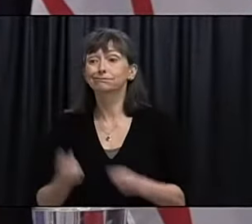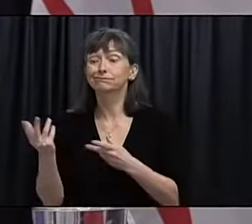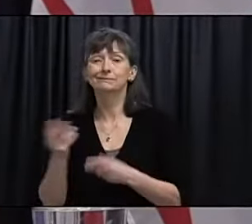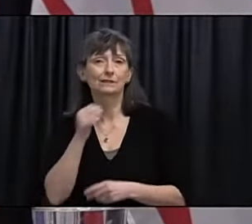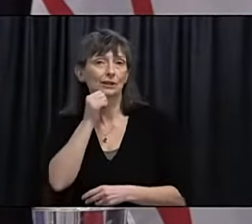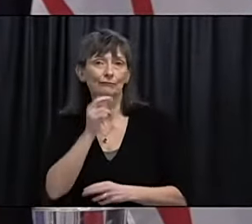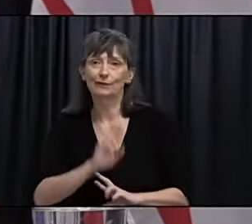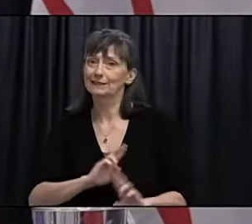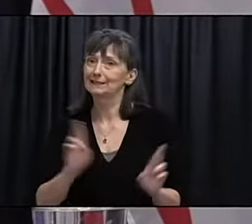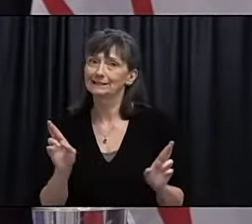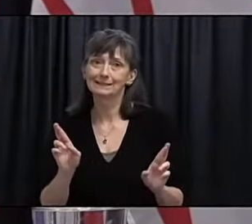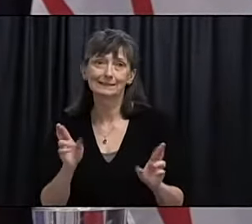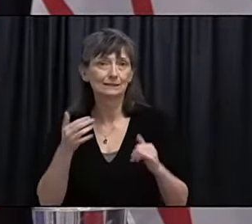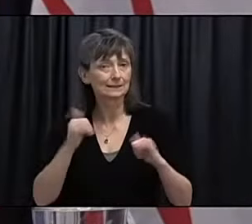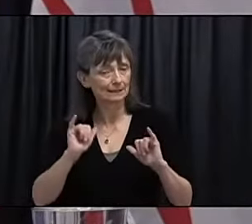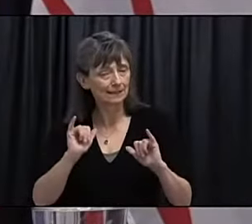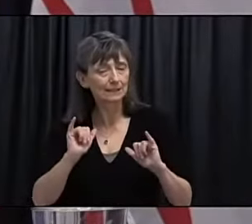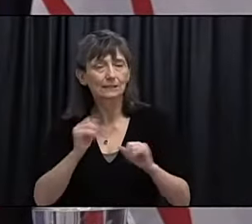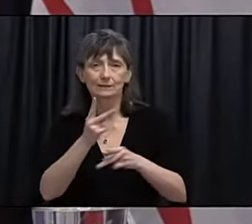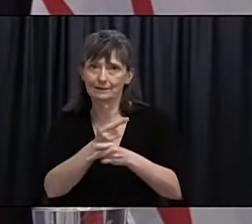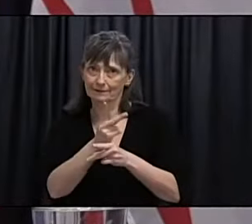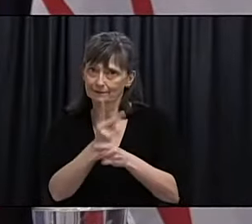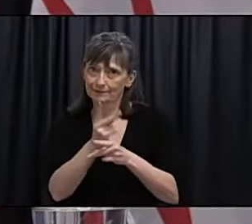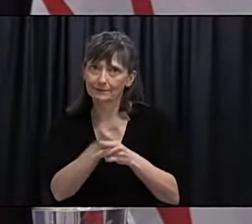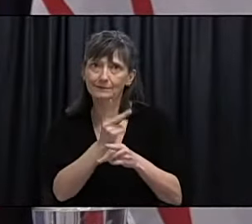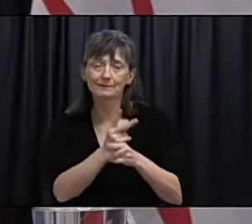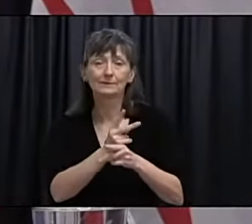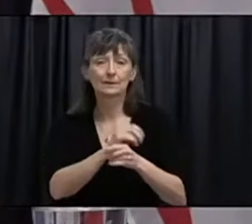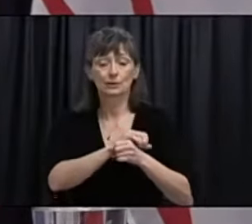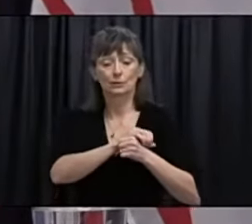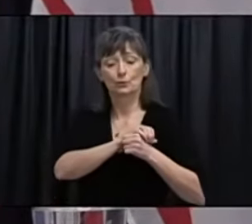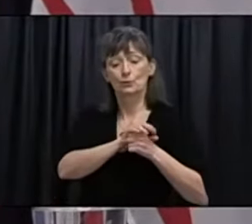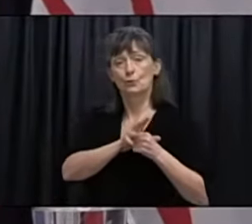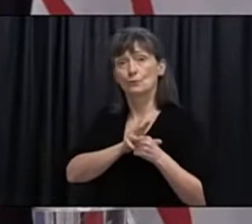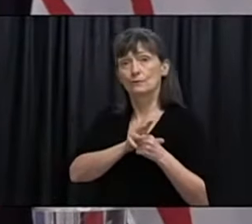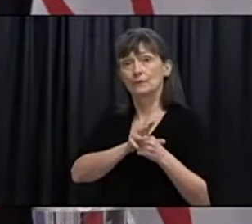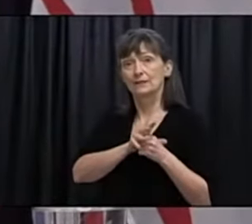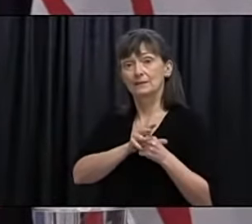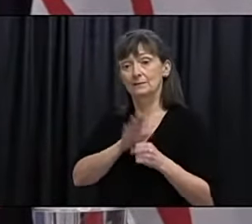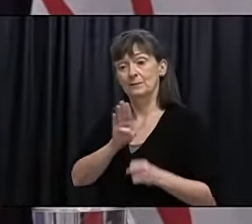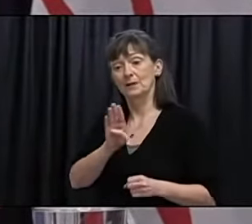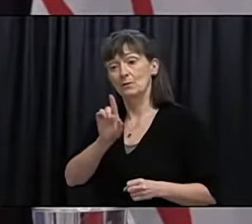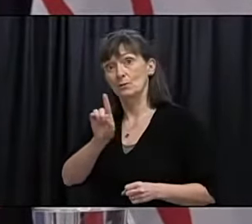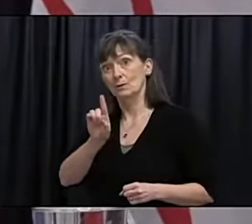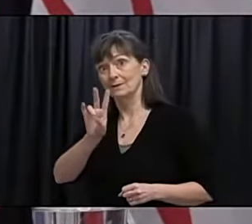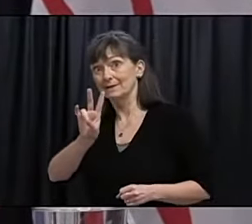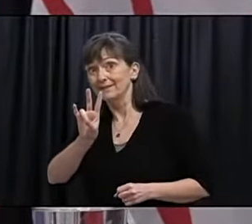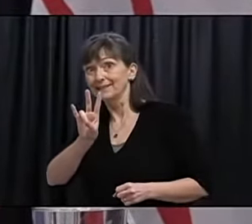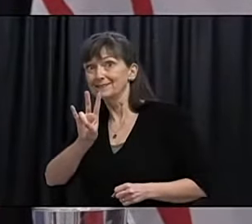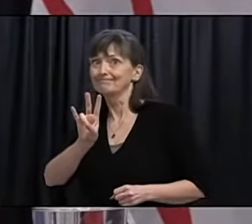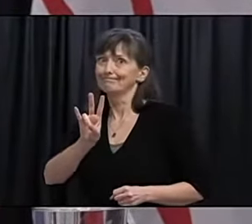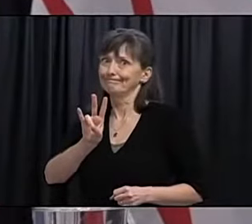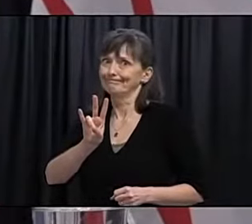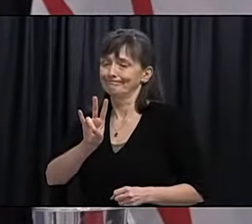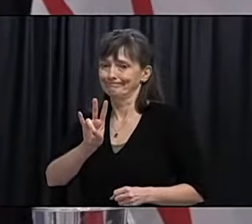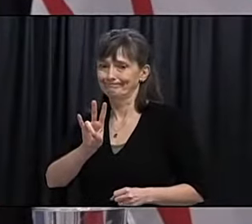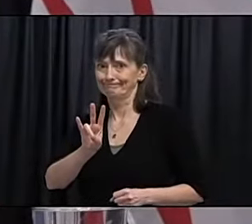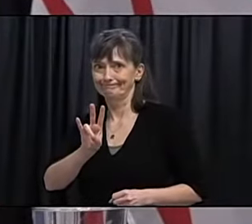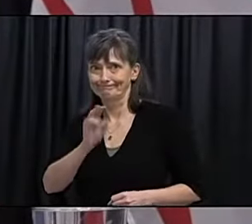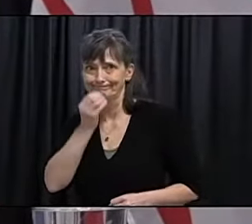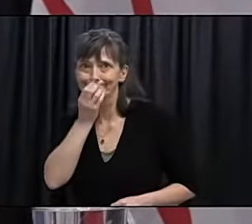You have to keep your guard up. The COVID variant has put us all where we are today but our collective